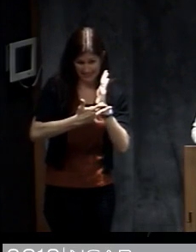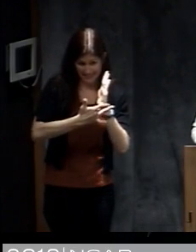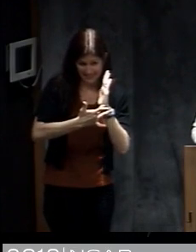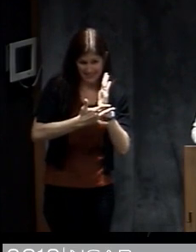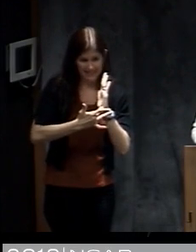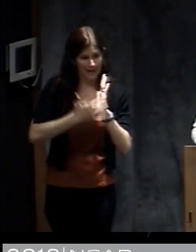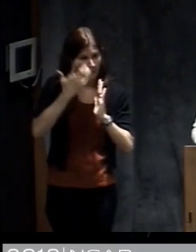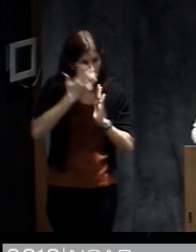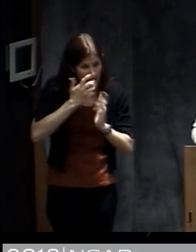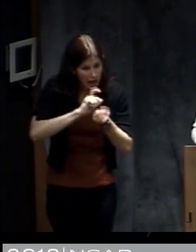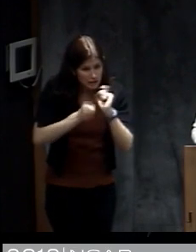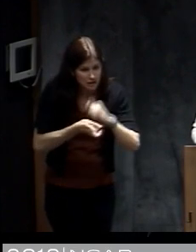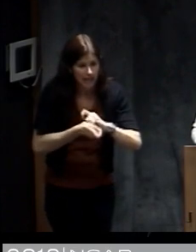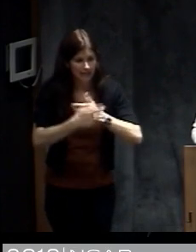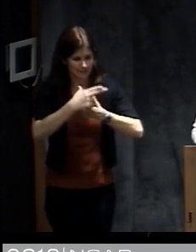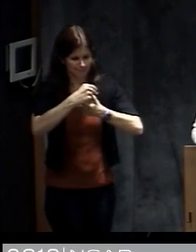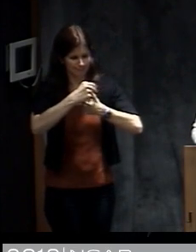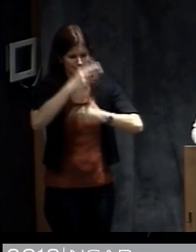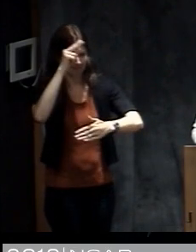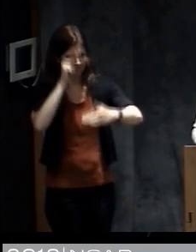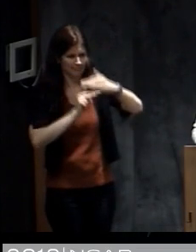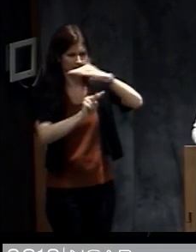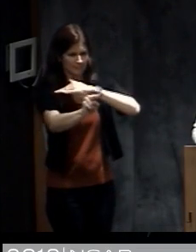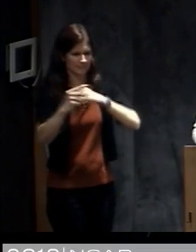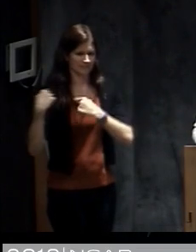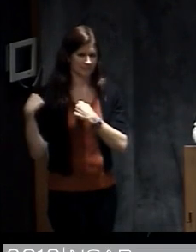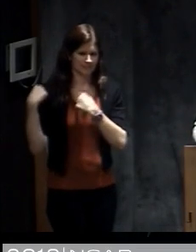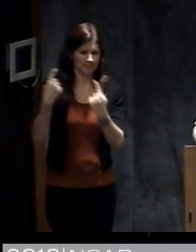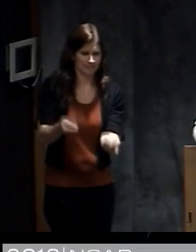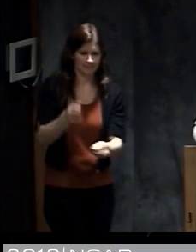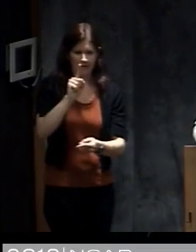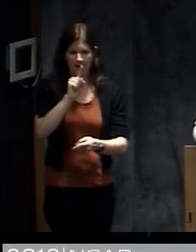hurricane forecasting over the last hundred years as well as hurricane risk communication.